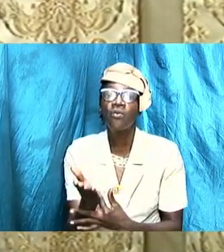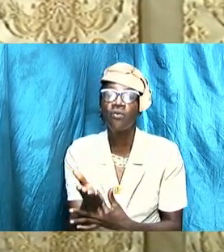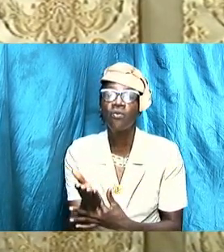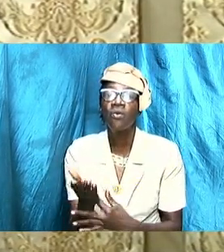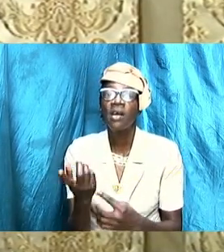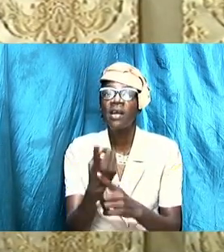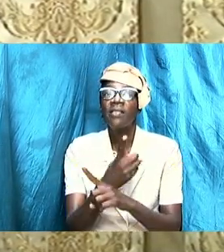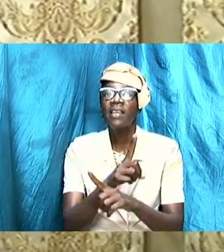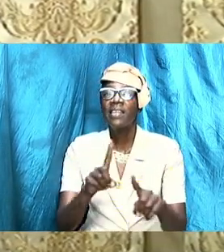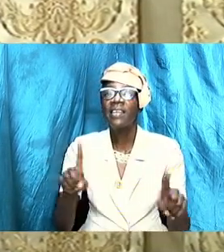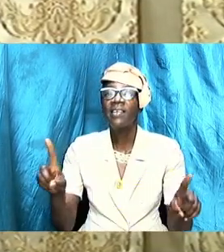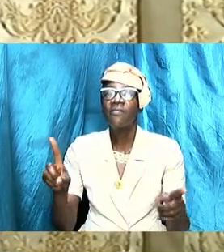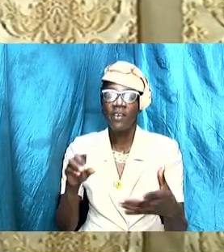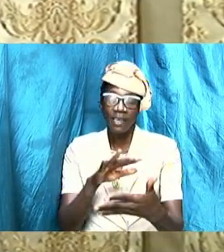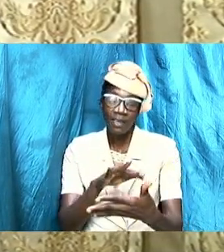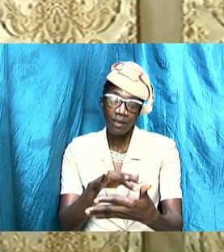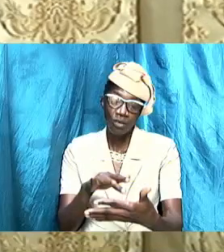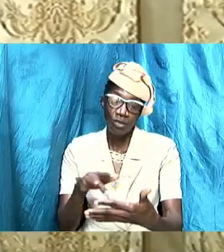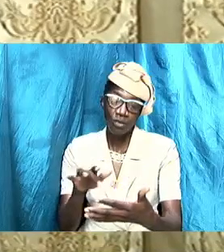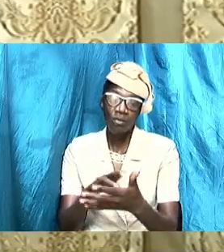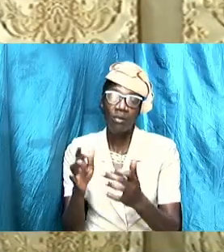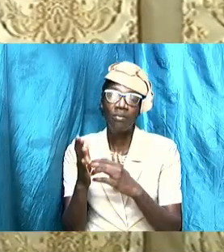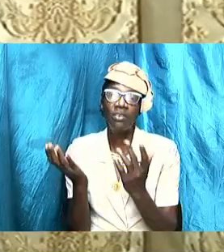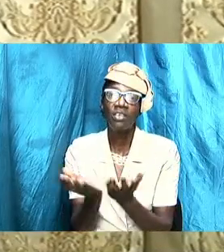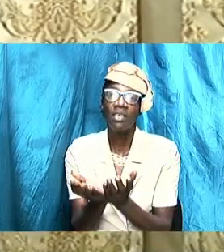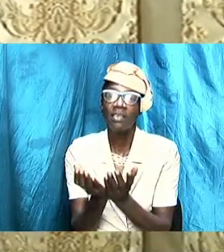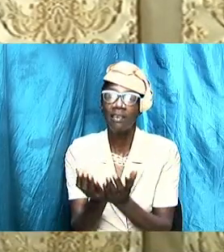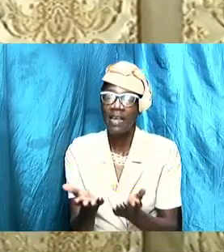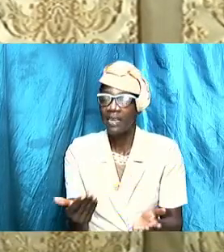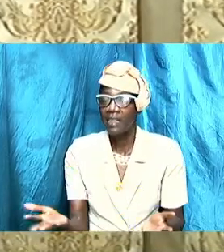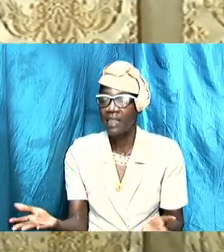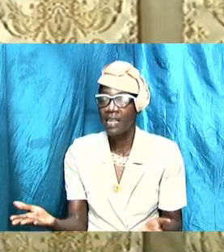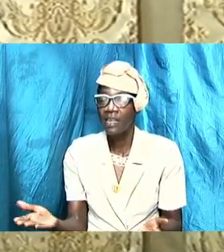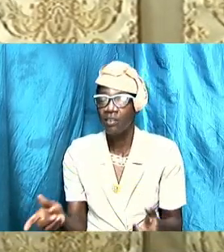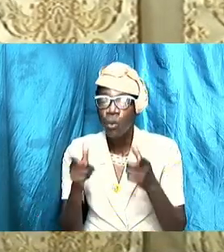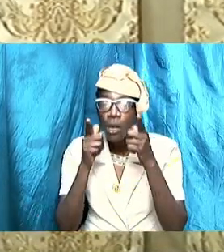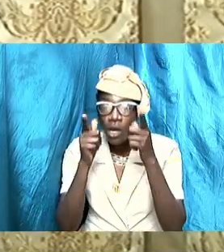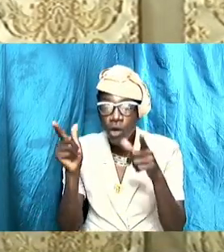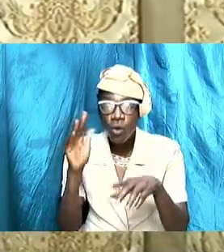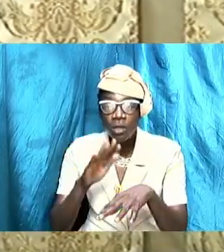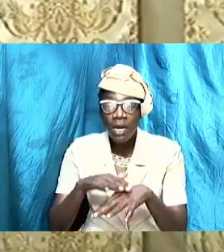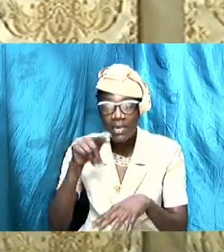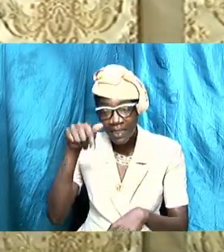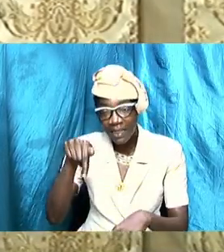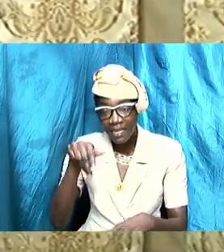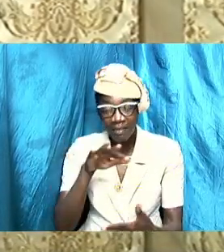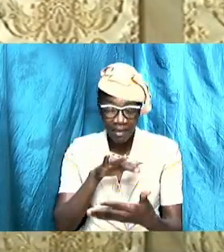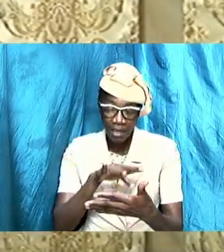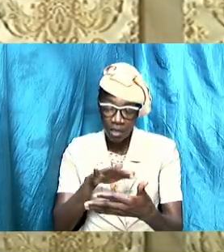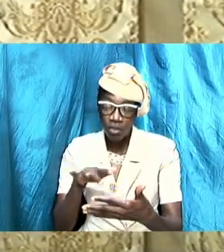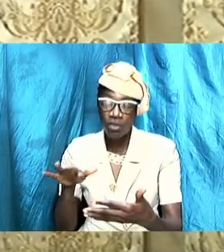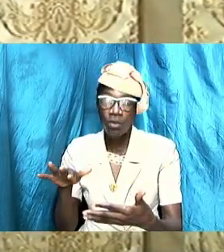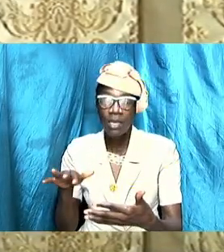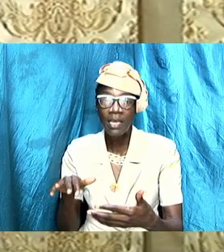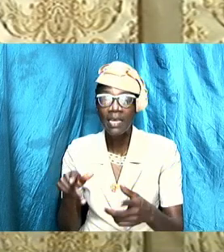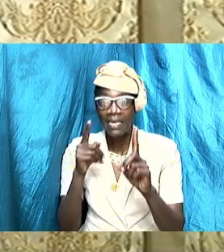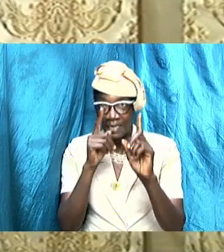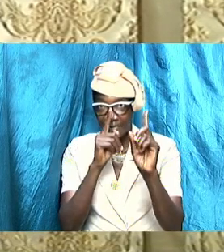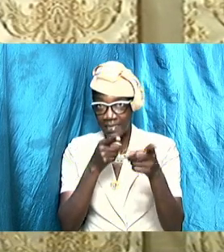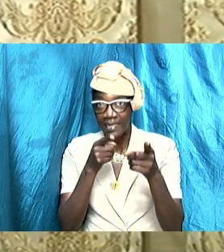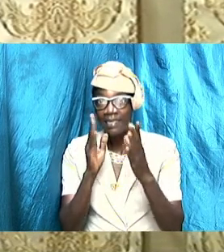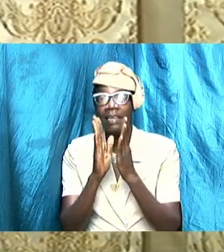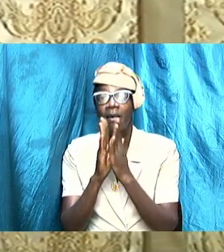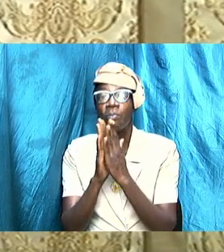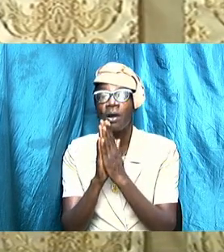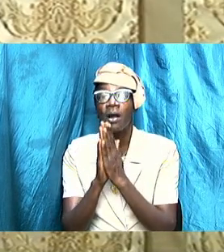different scriptures and the things that we have embarked on in this study, it is my prayer that we